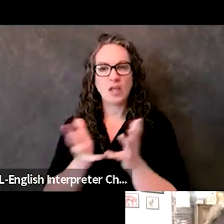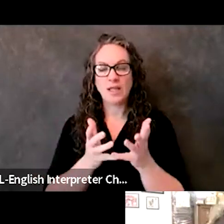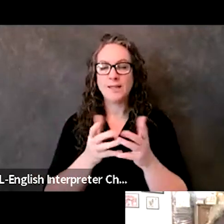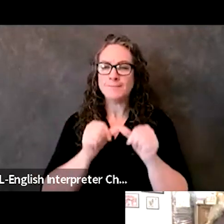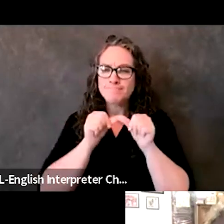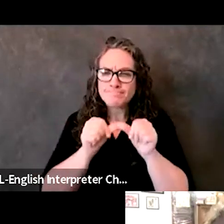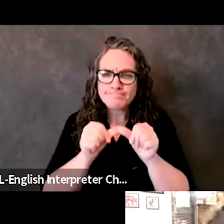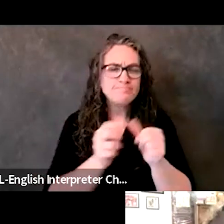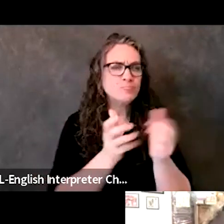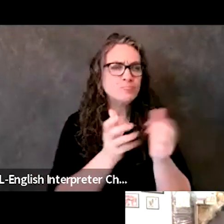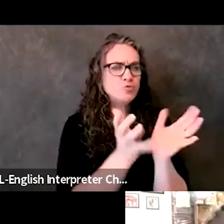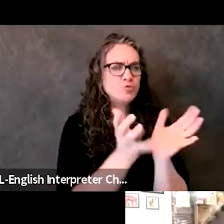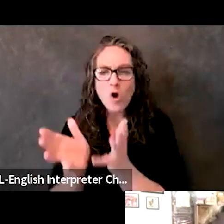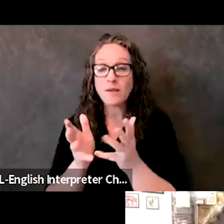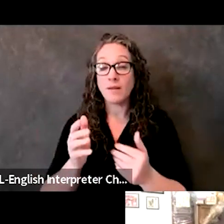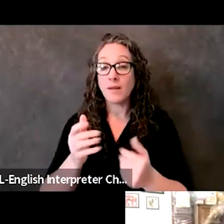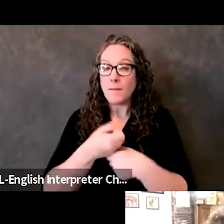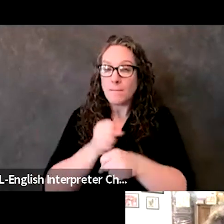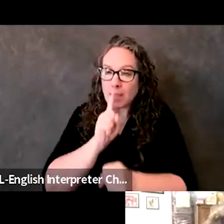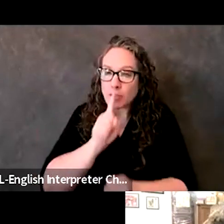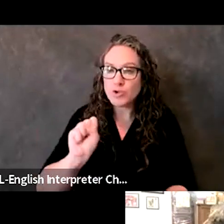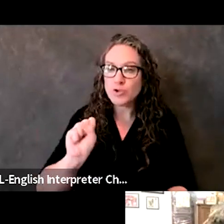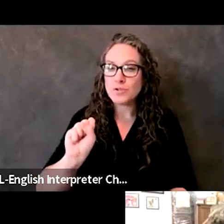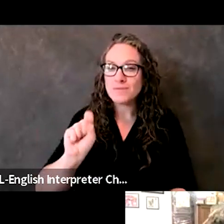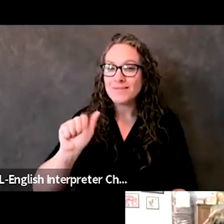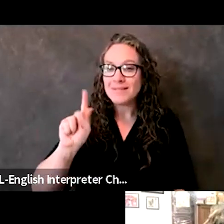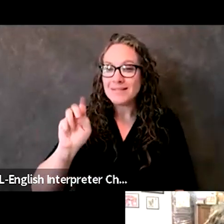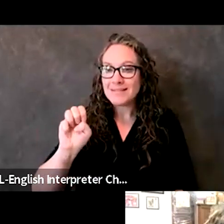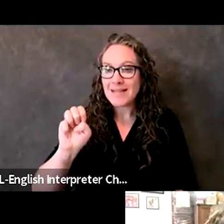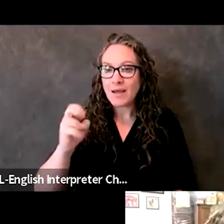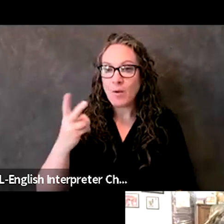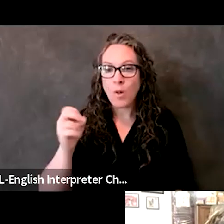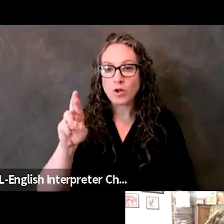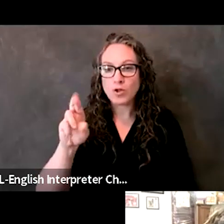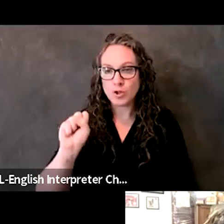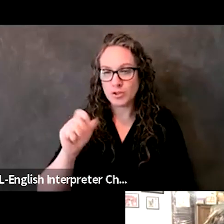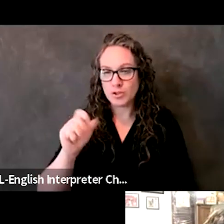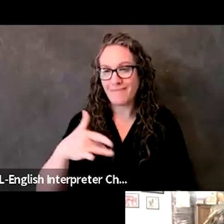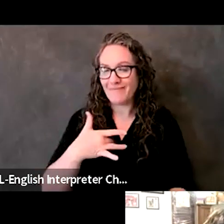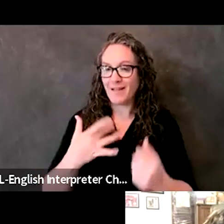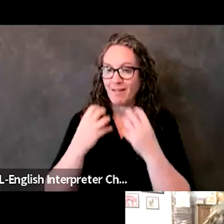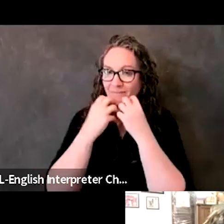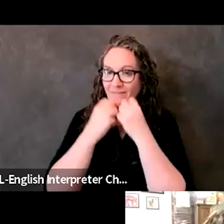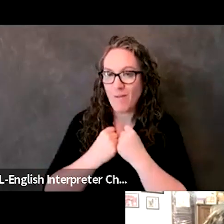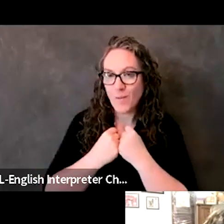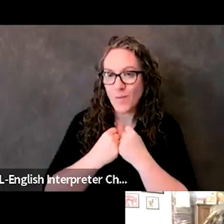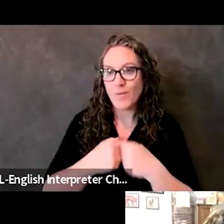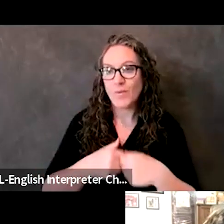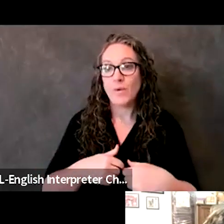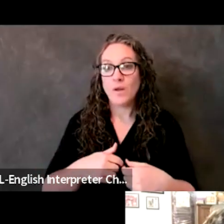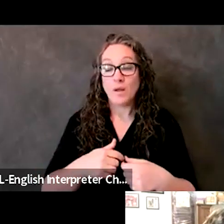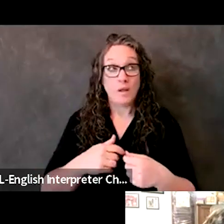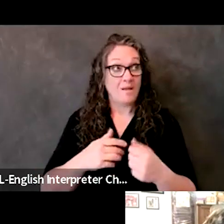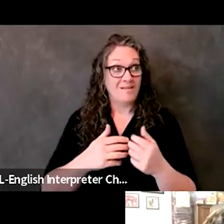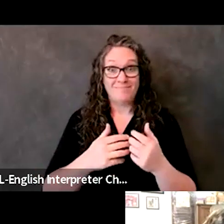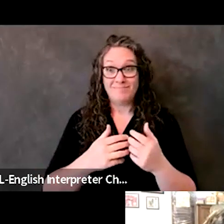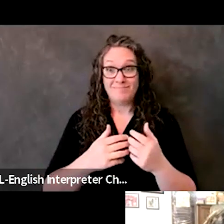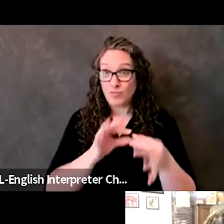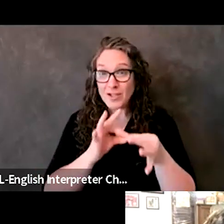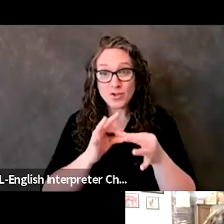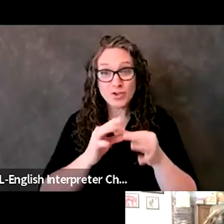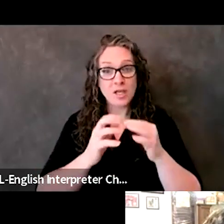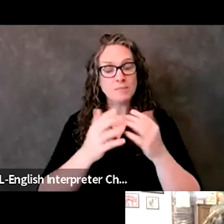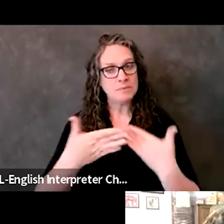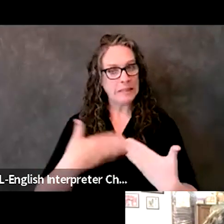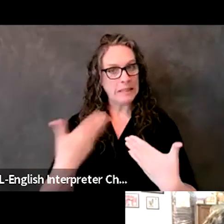stakeholders are valued. These relationships can deteriorate. can, you can, can break down very quickly. So continue to